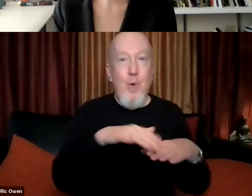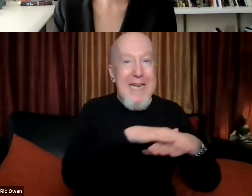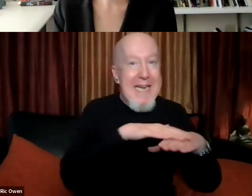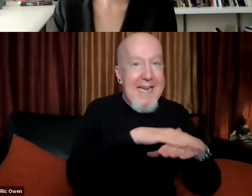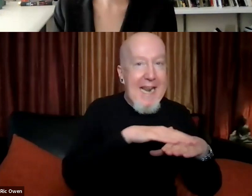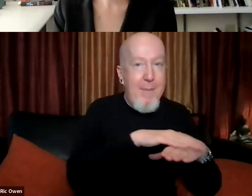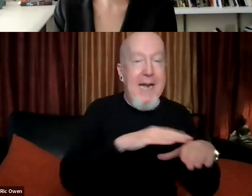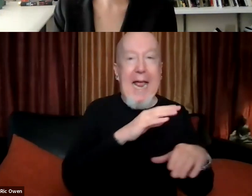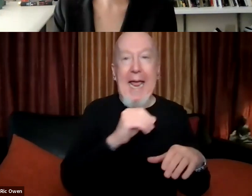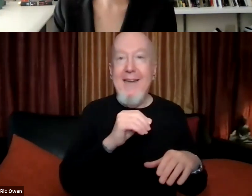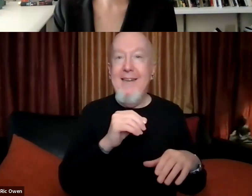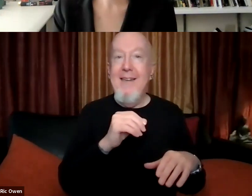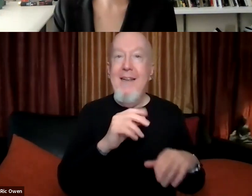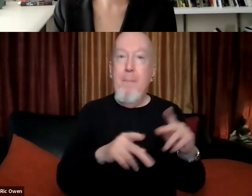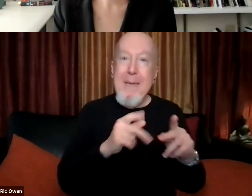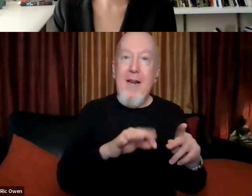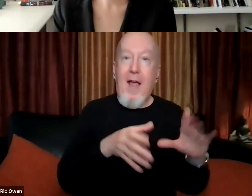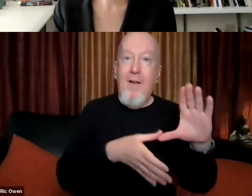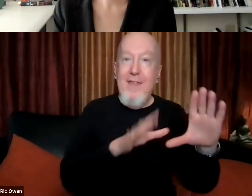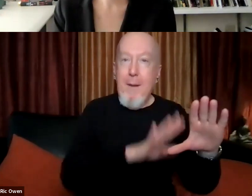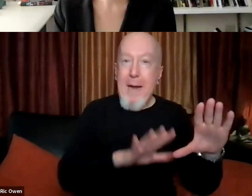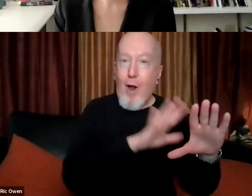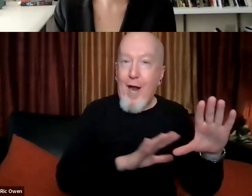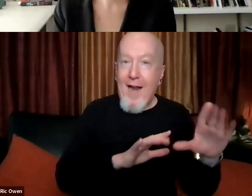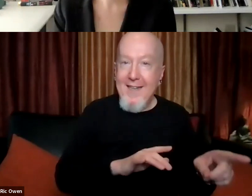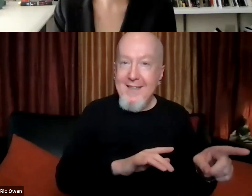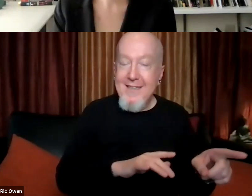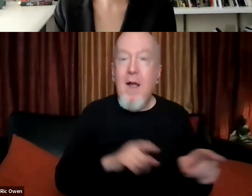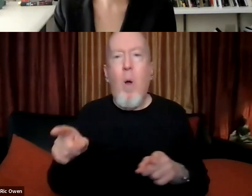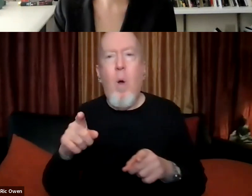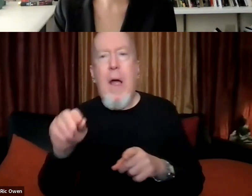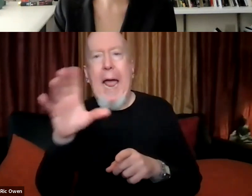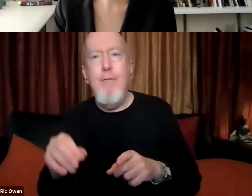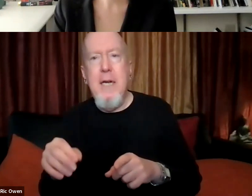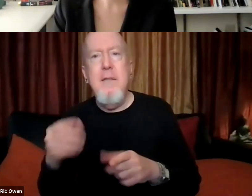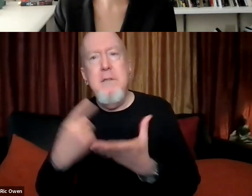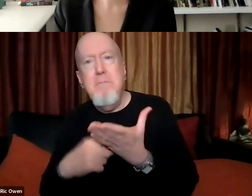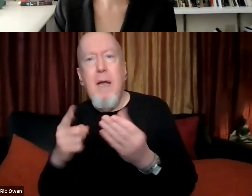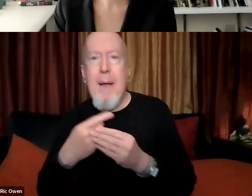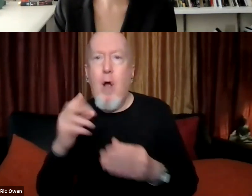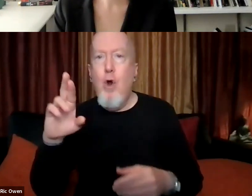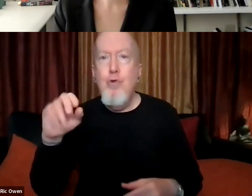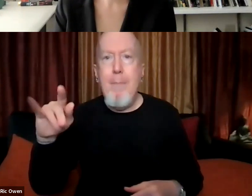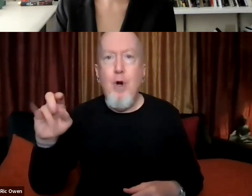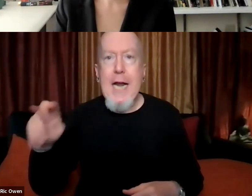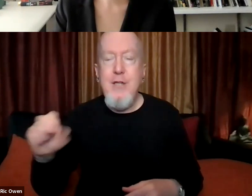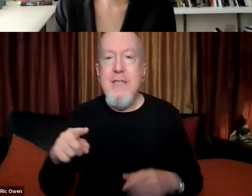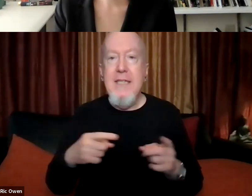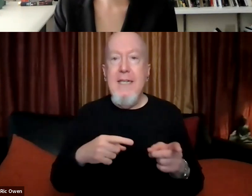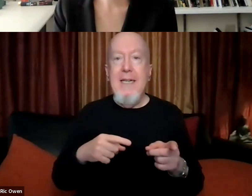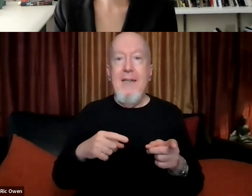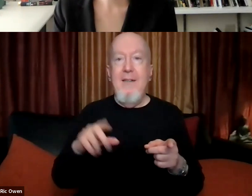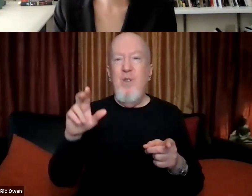peoples of the Americas. So as far as I know, just to go back to that question, um, in the chat, um, I can't see it right now, but,